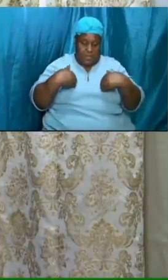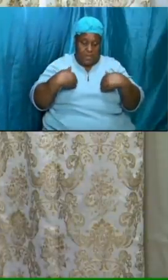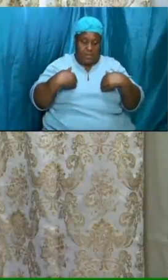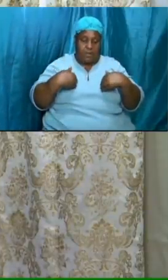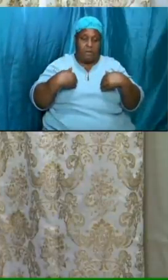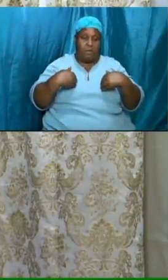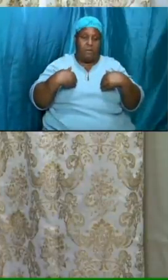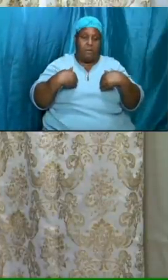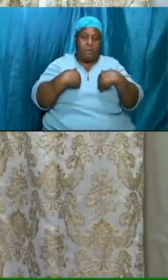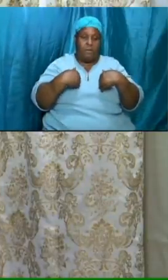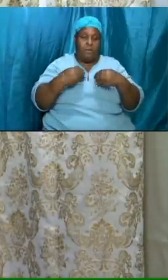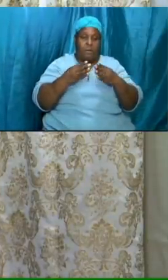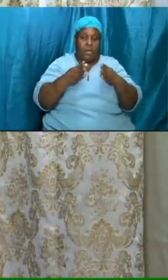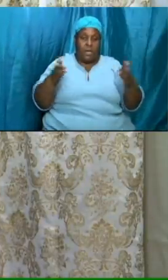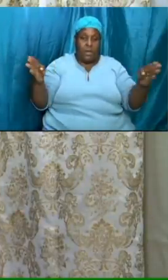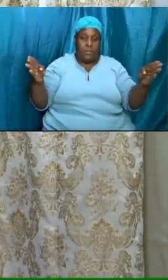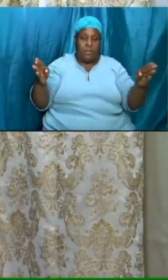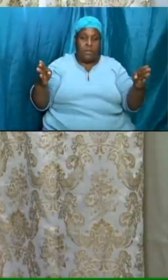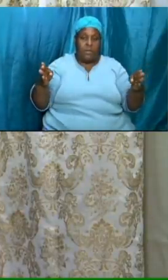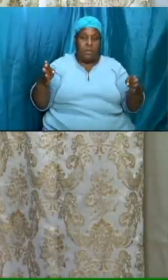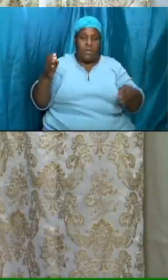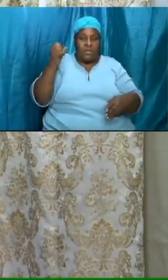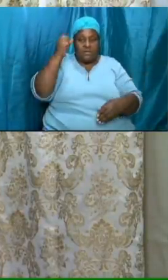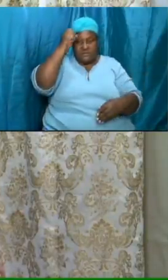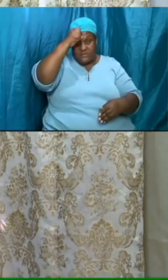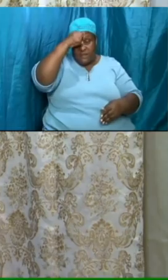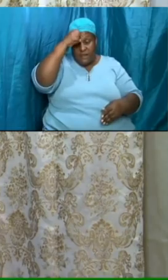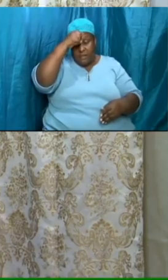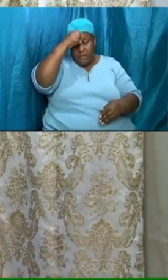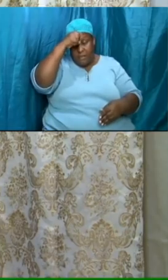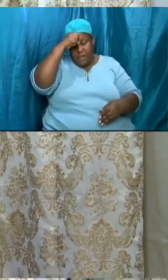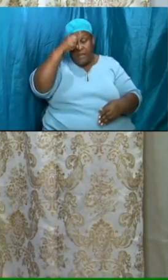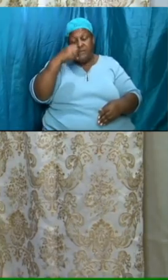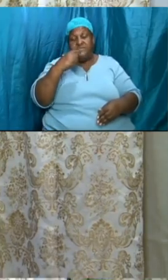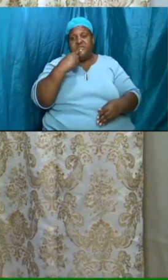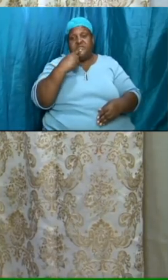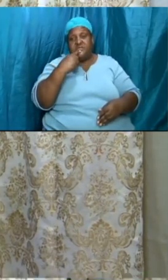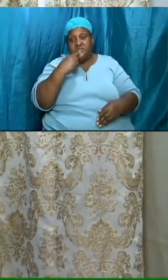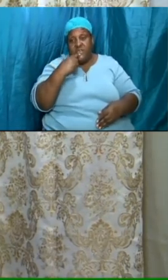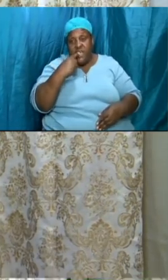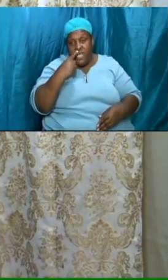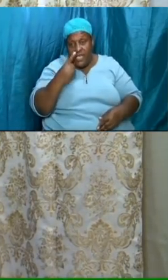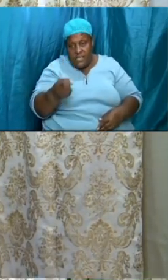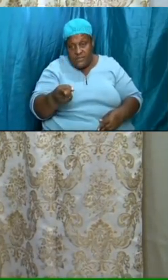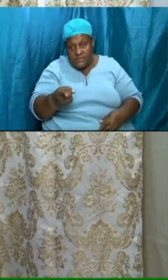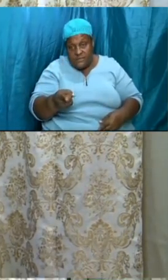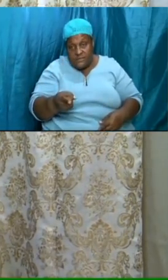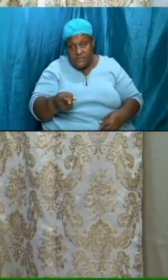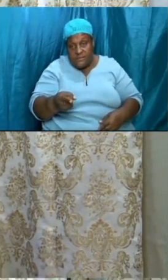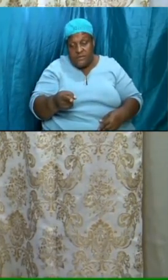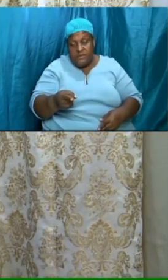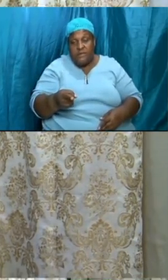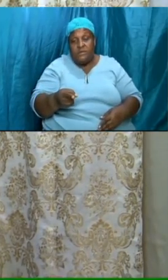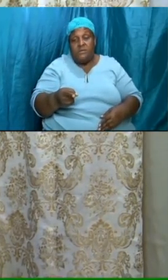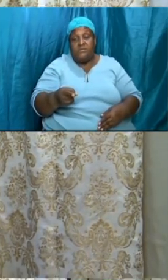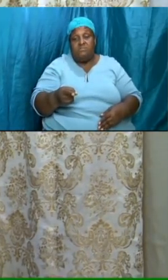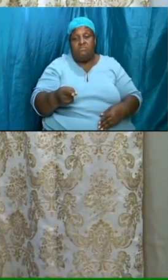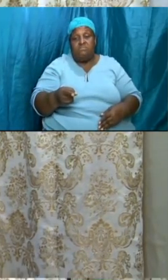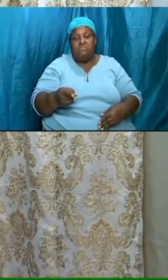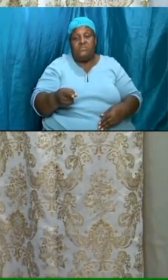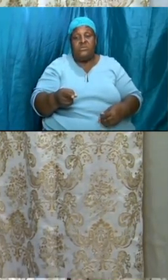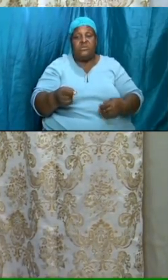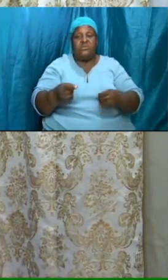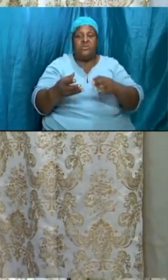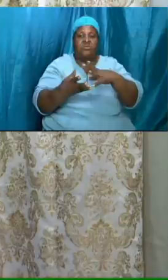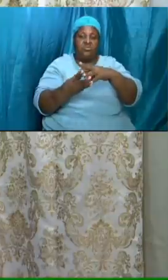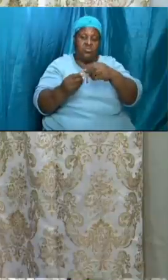through songs of solomon and incidentally that entire story is a love story it